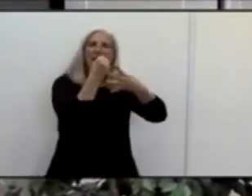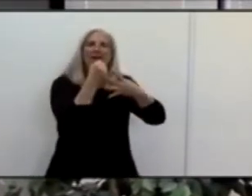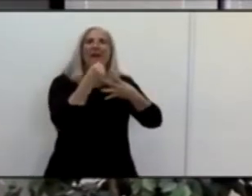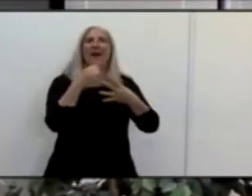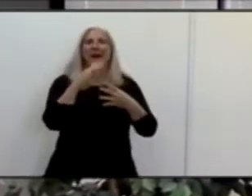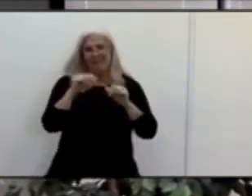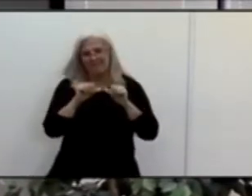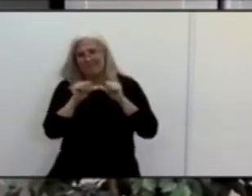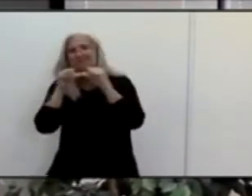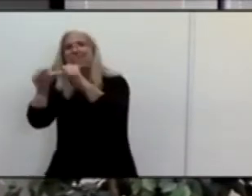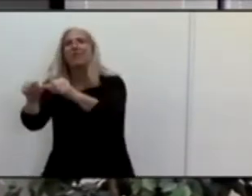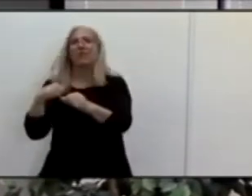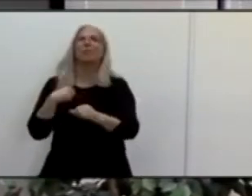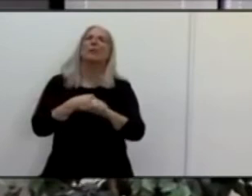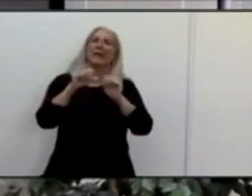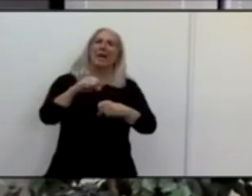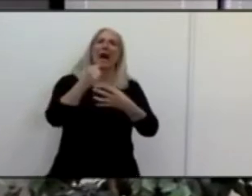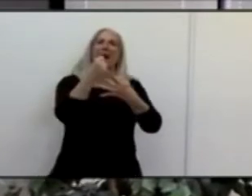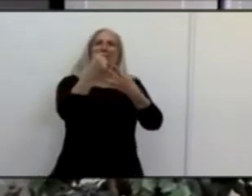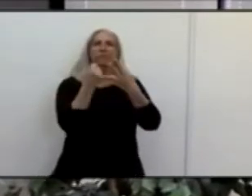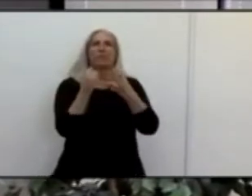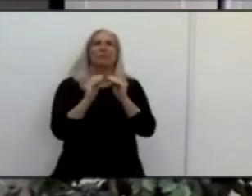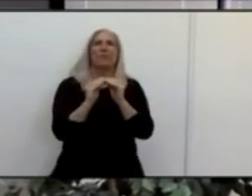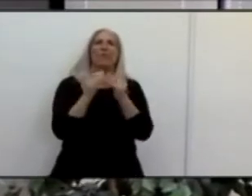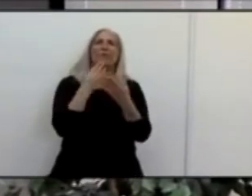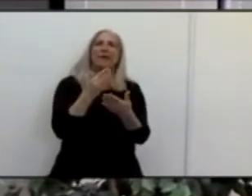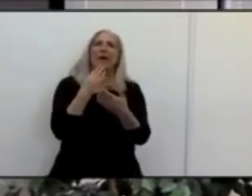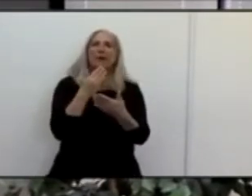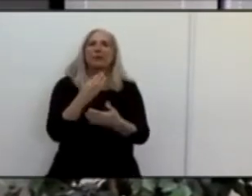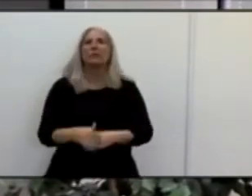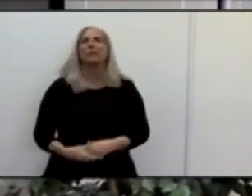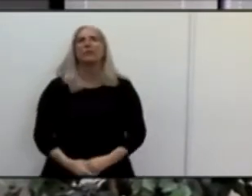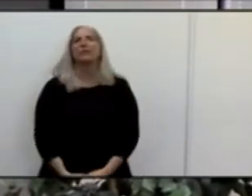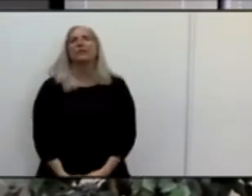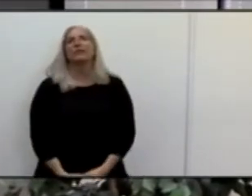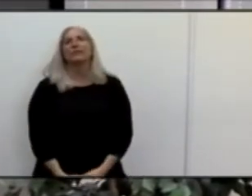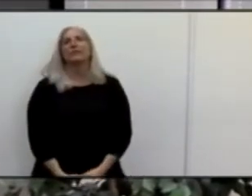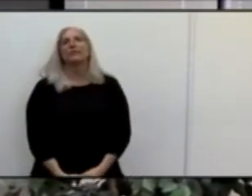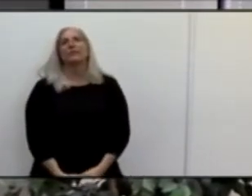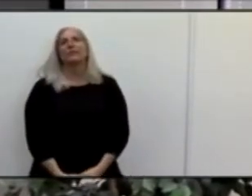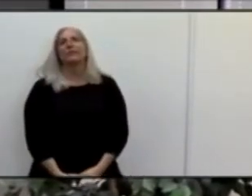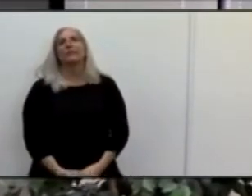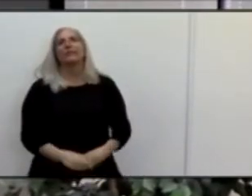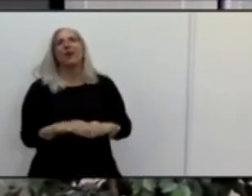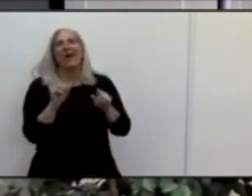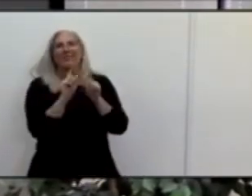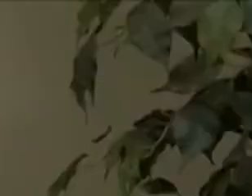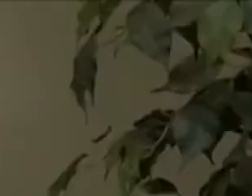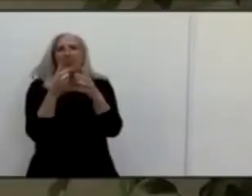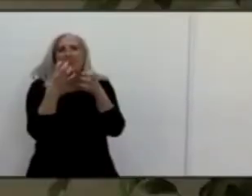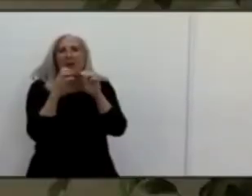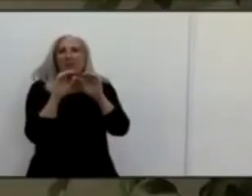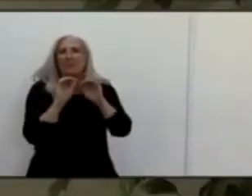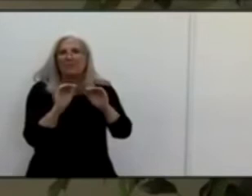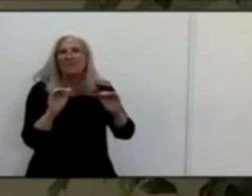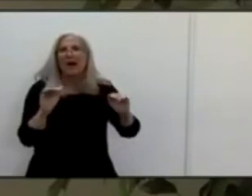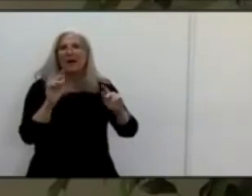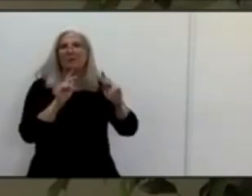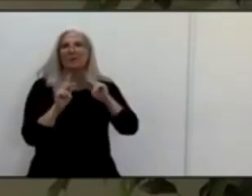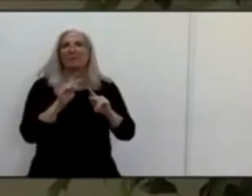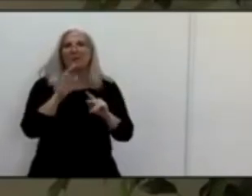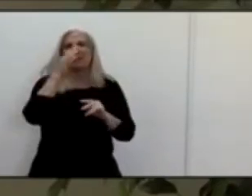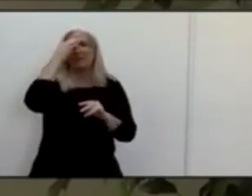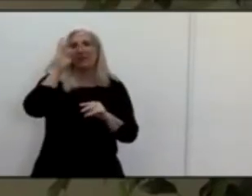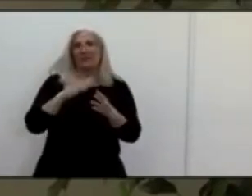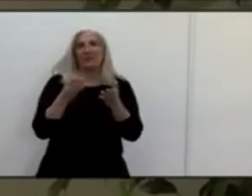Thank you, David. Thank you very much. Um, a couple reminders is that, you know, at this time and the in the County services directly to the face is still not